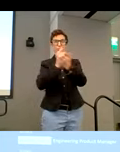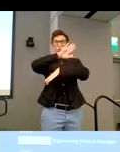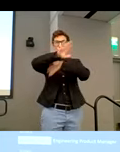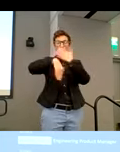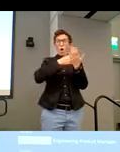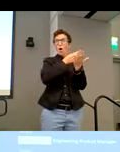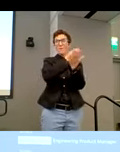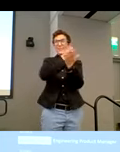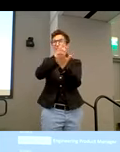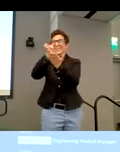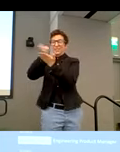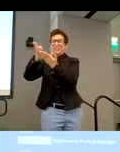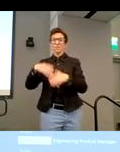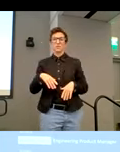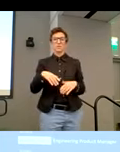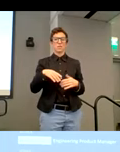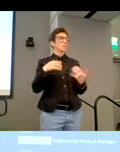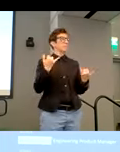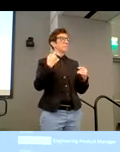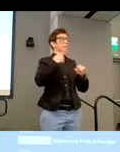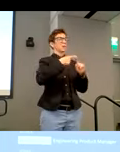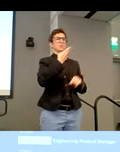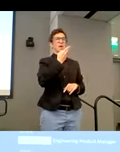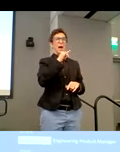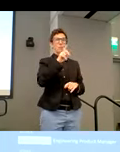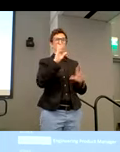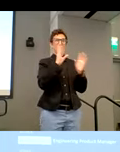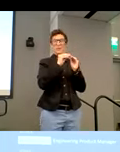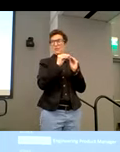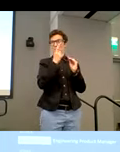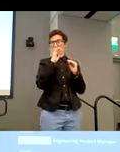And now that we find ourselves doing hybrid meetings like we are today.